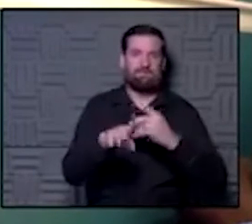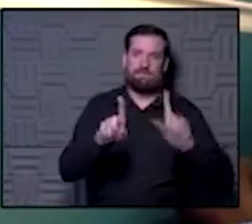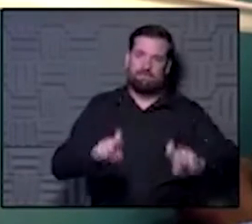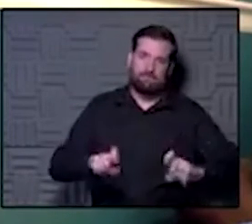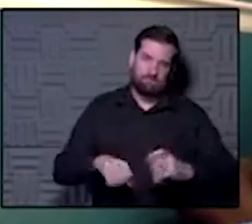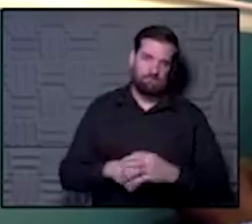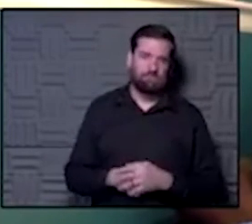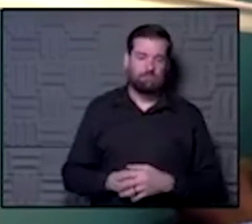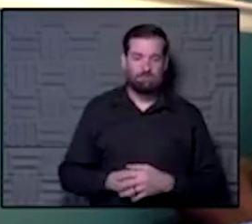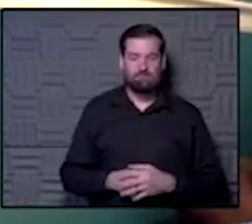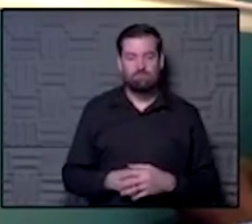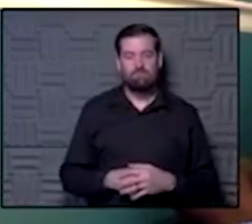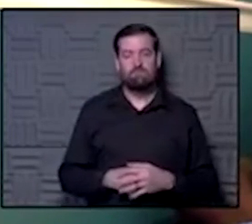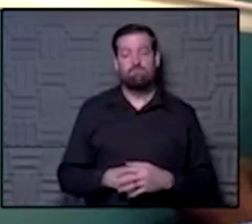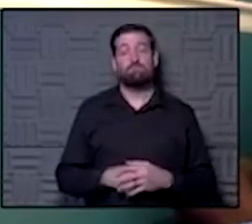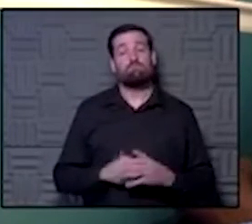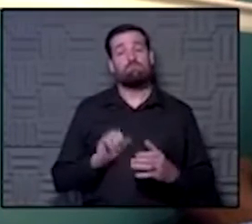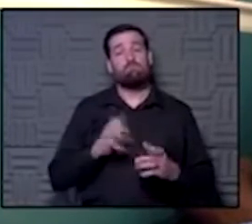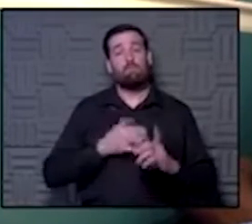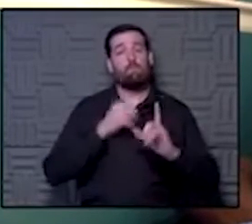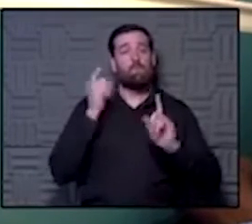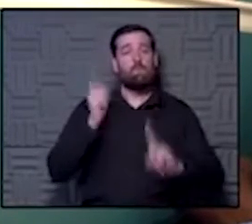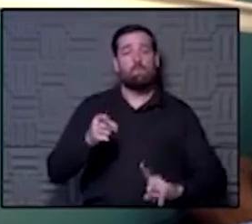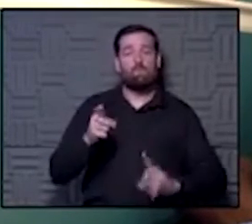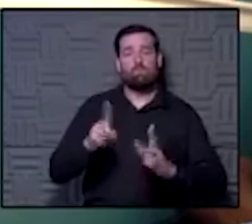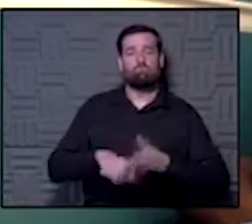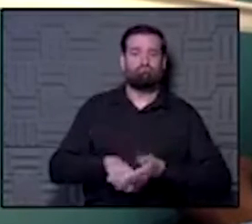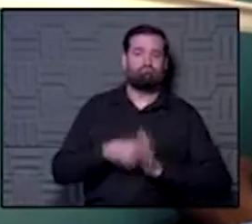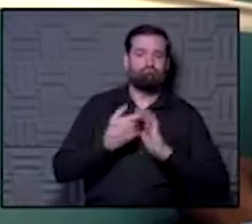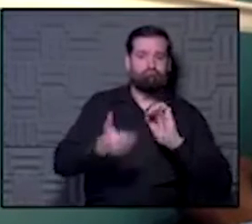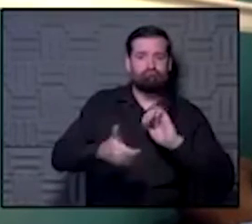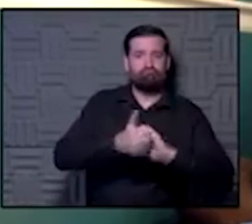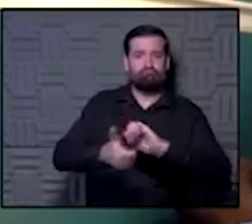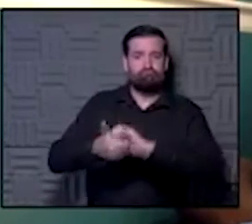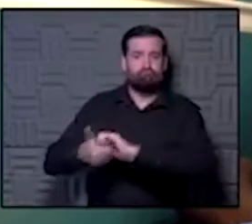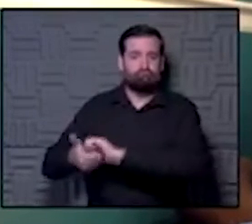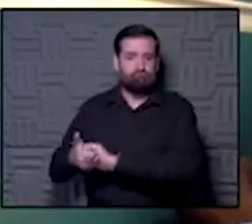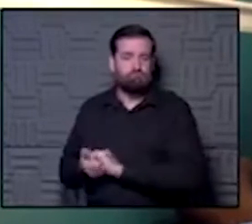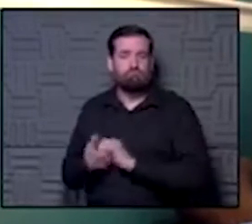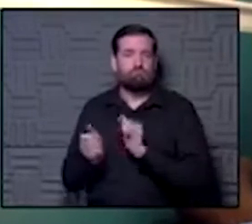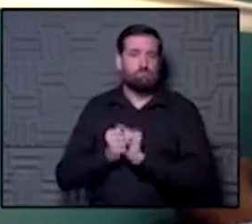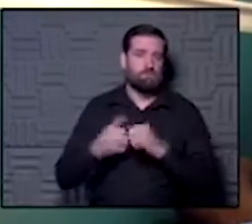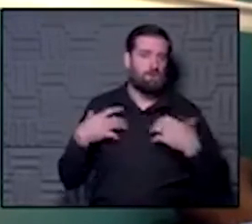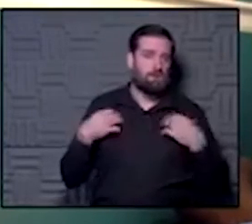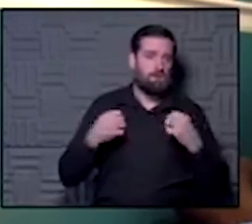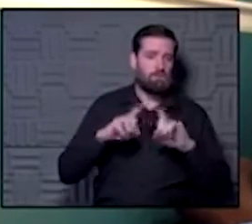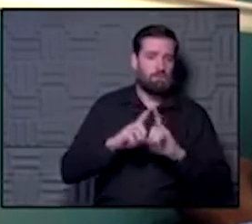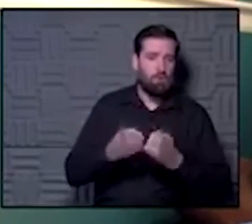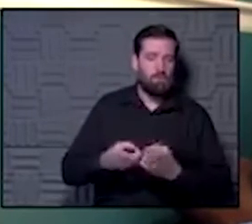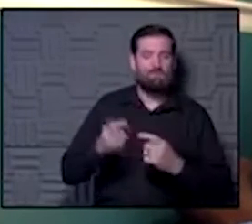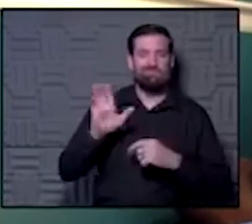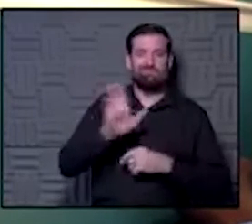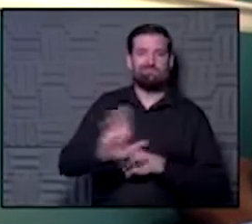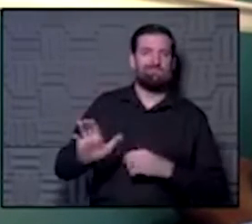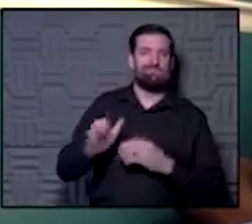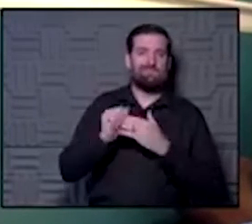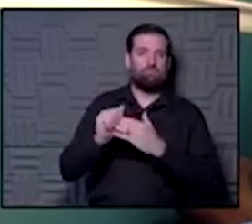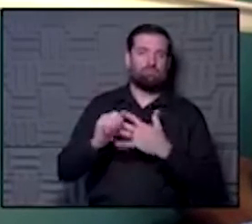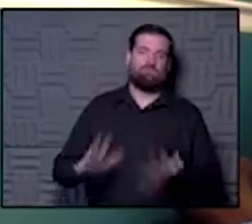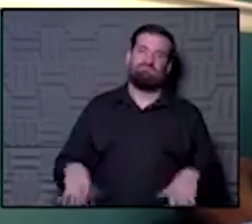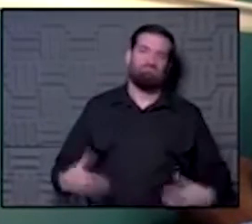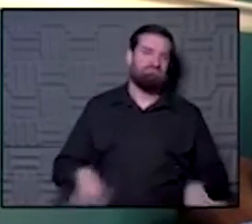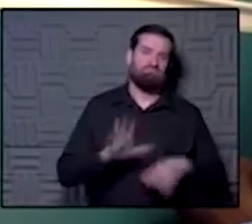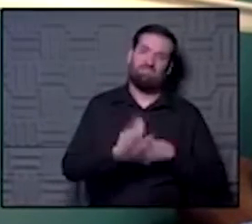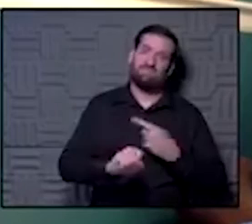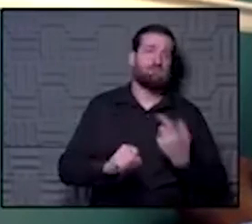that goal, we started partnering closely with the health department. The leadership at the health department has been amazing in